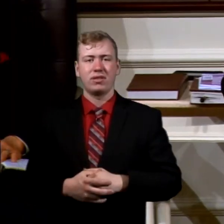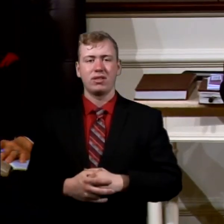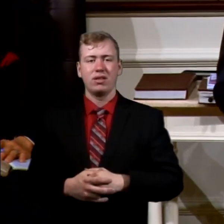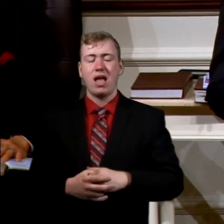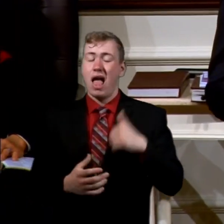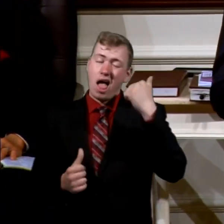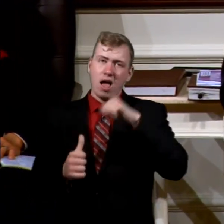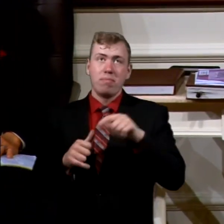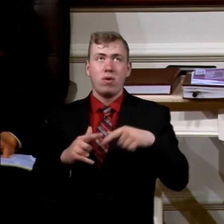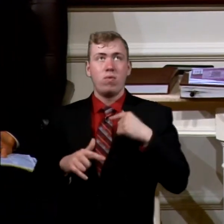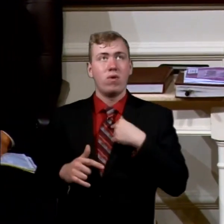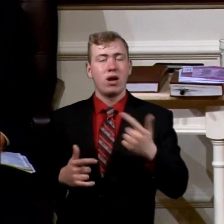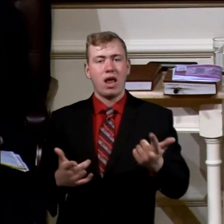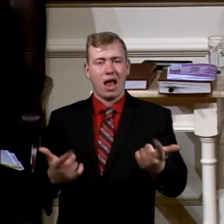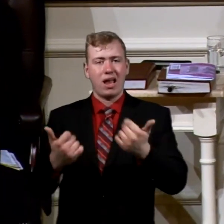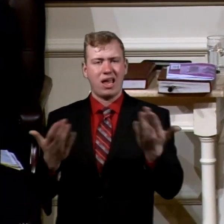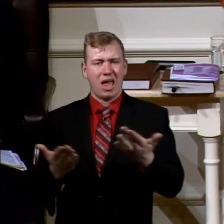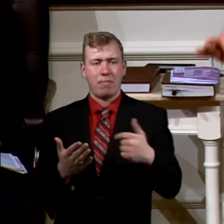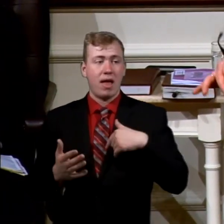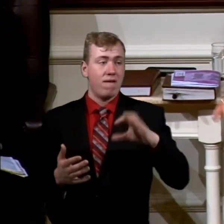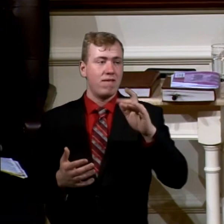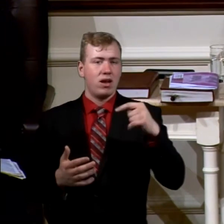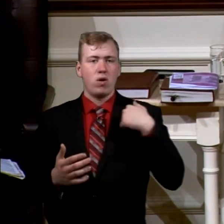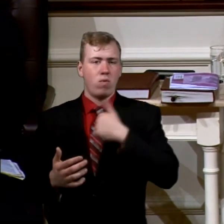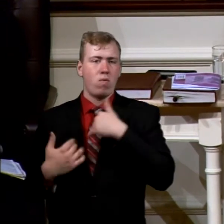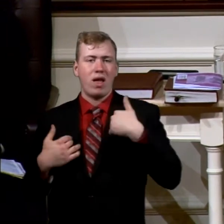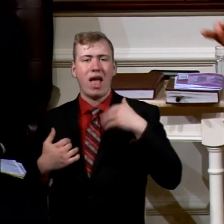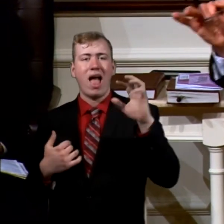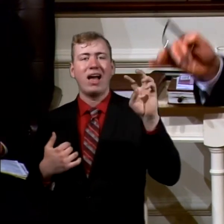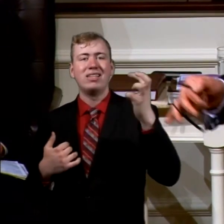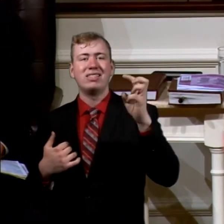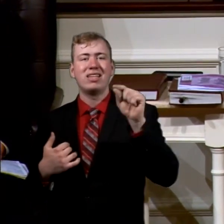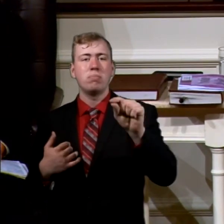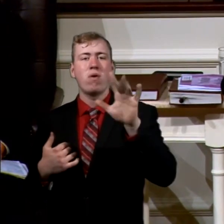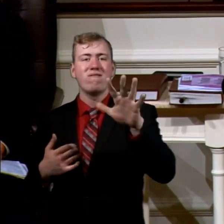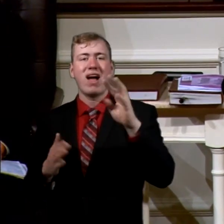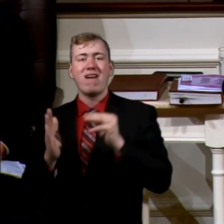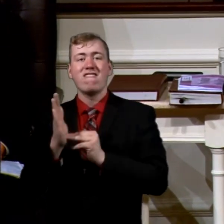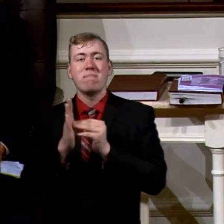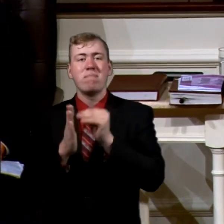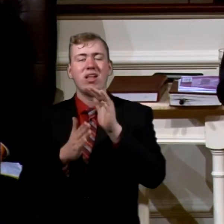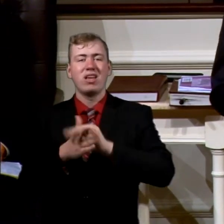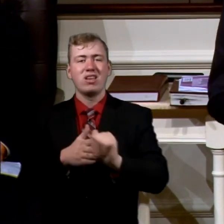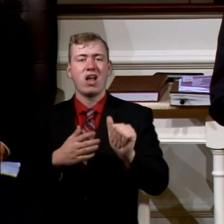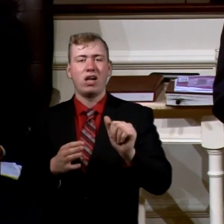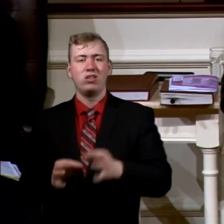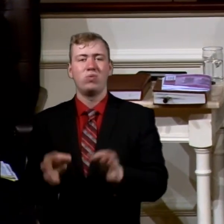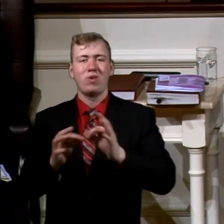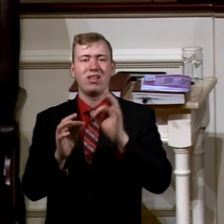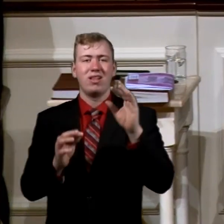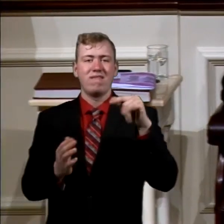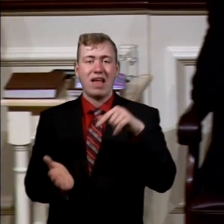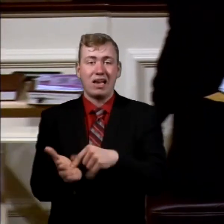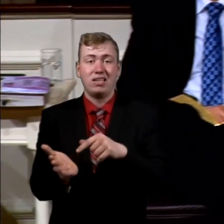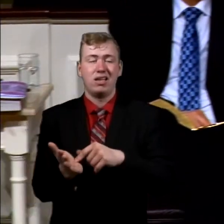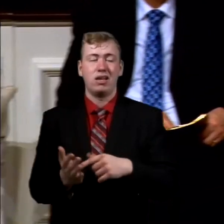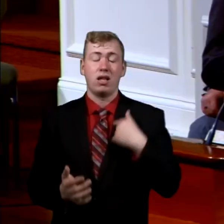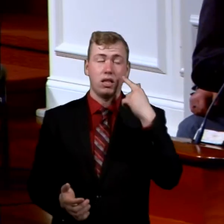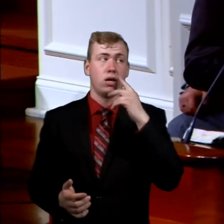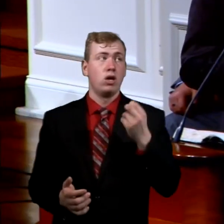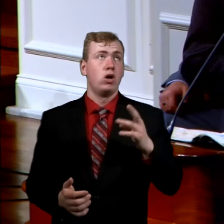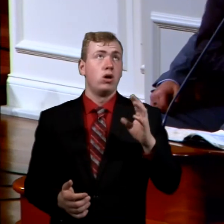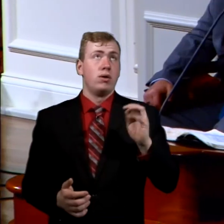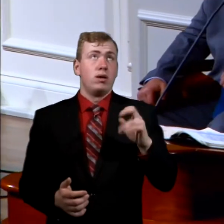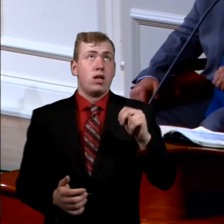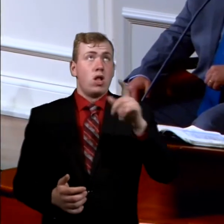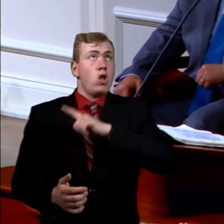I remember when I came here and we found out that we had $16.5 million worth of debt. I thought to myself, oh, man, the Lord is